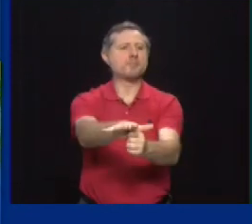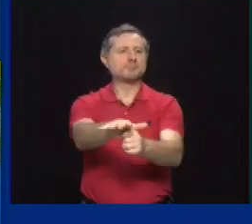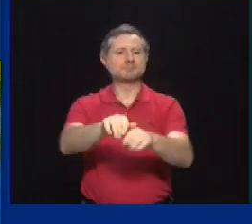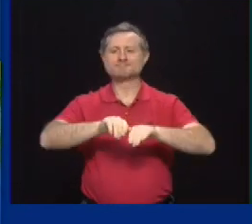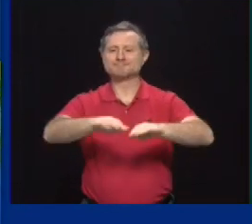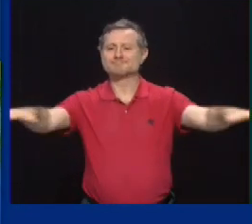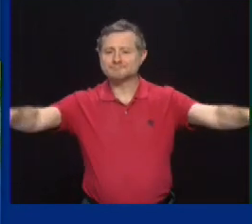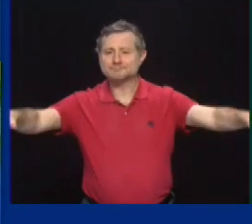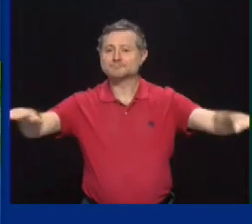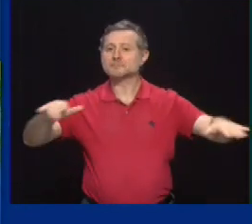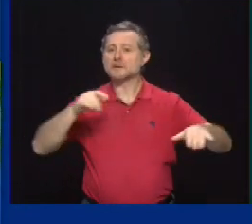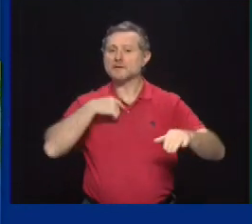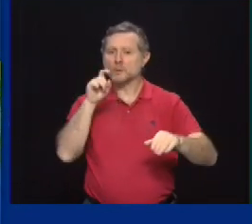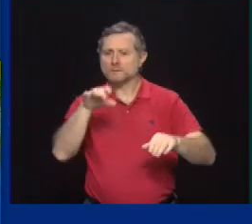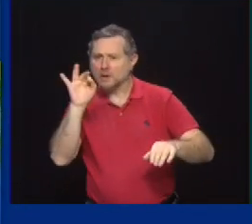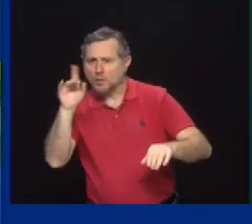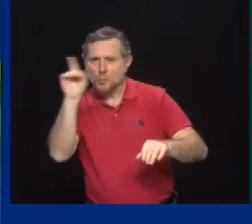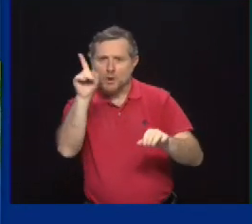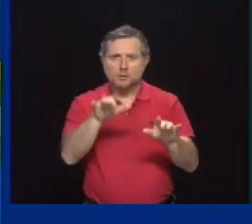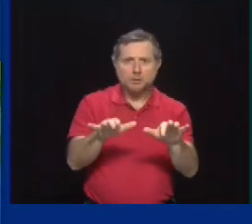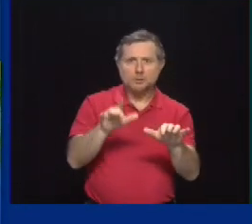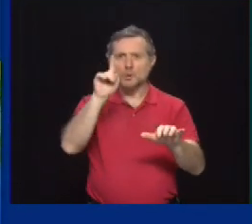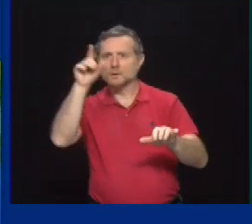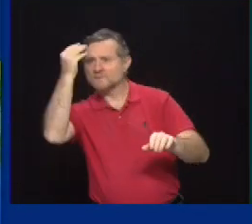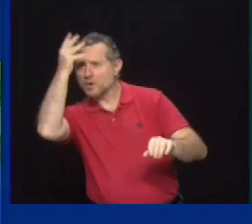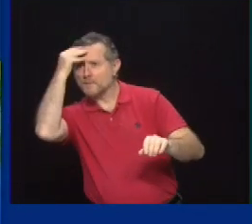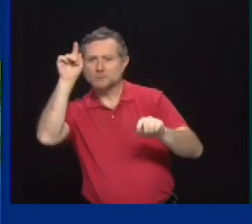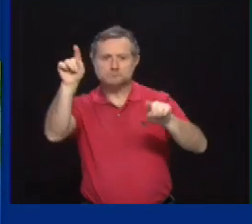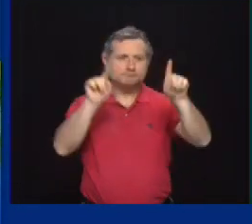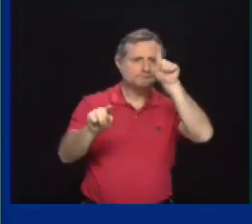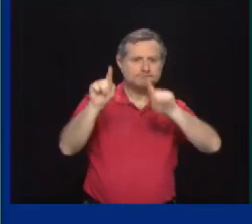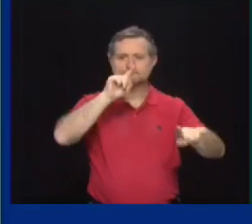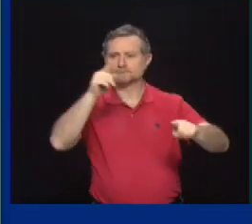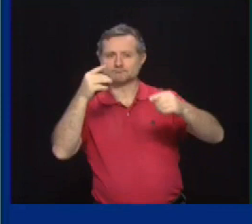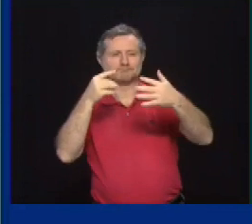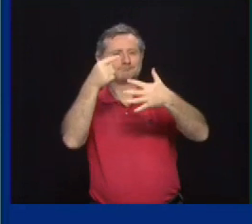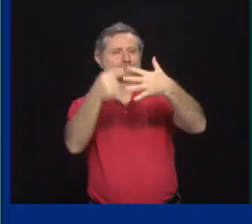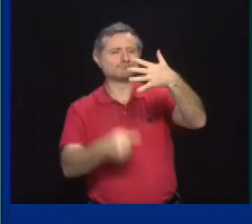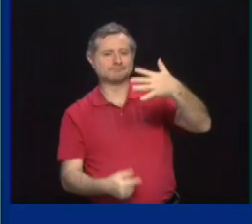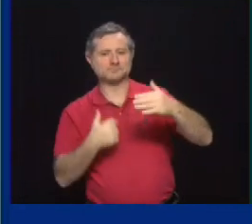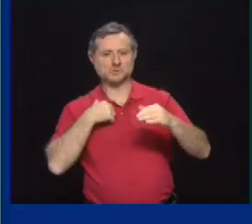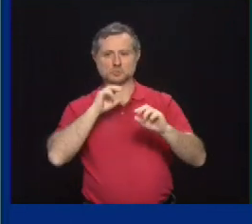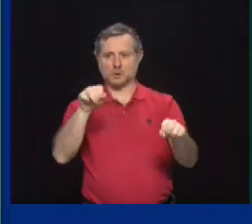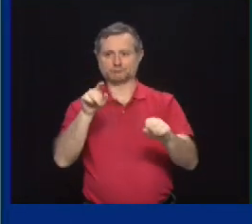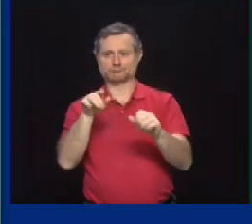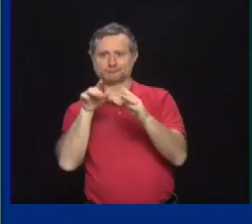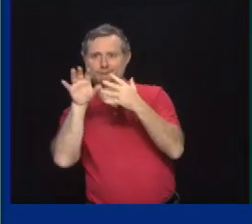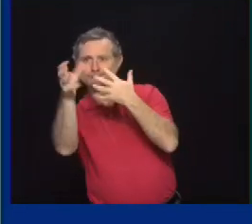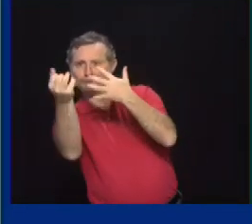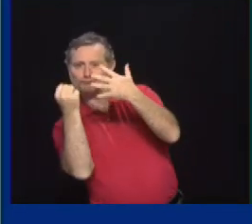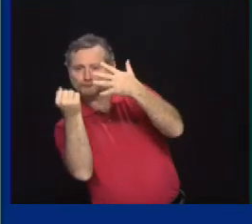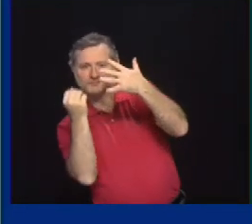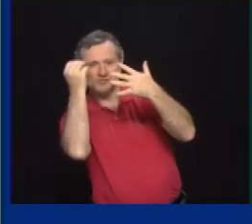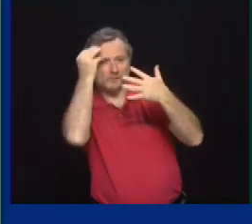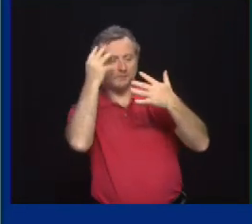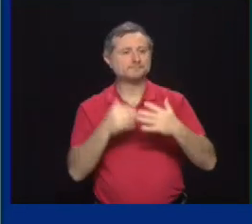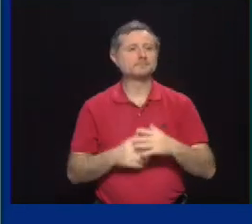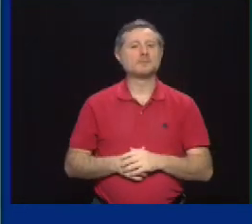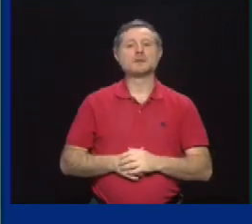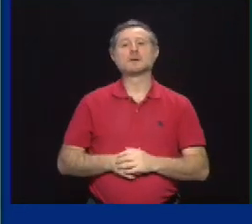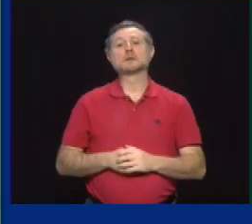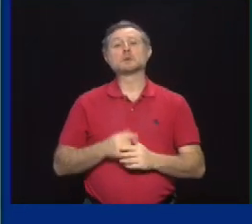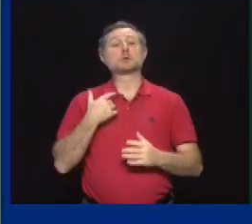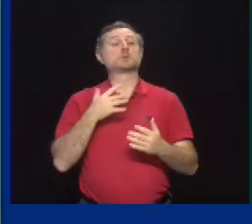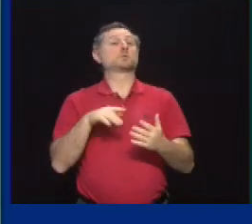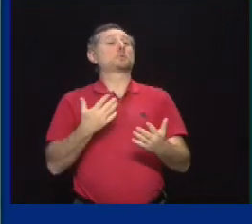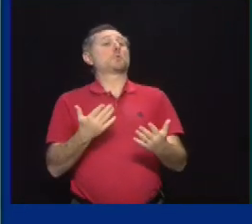all the different sources of information that aren't important to you. And what I want to say about that is we had over 38